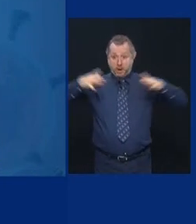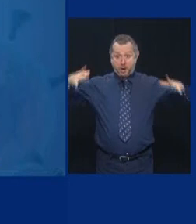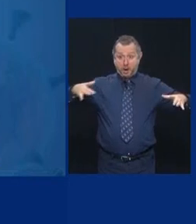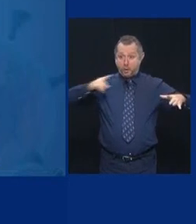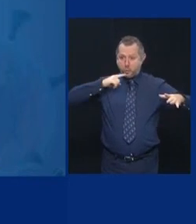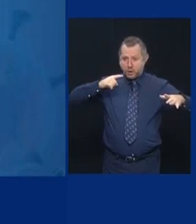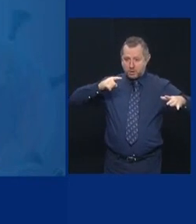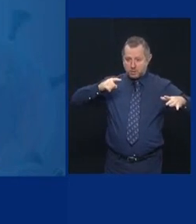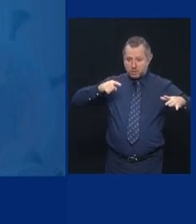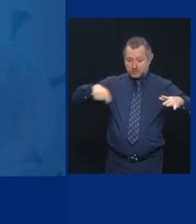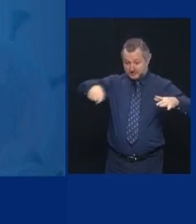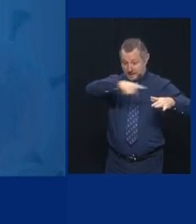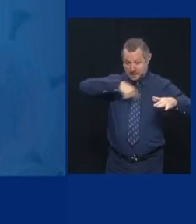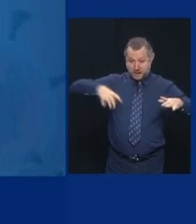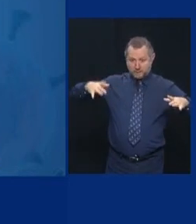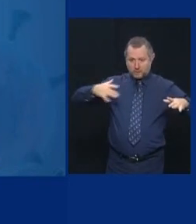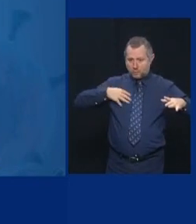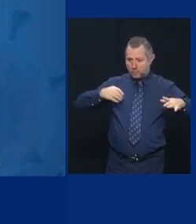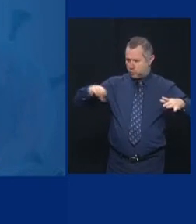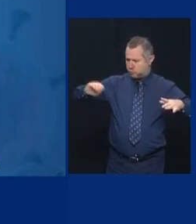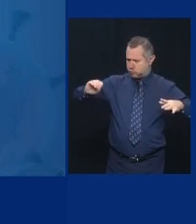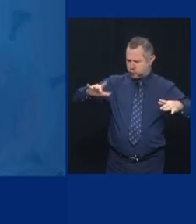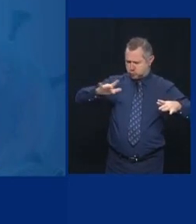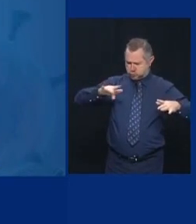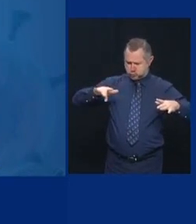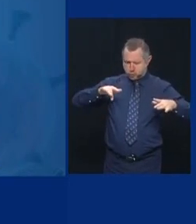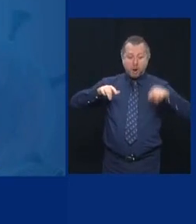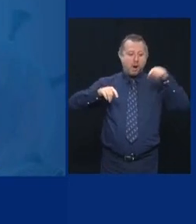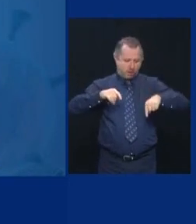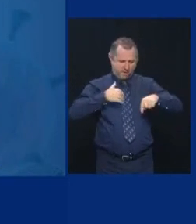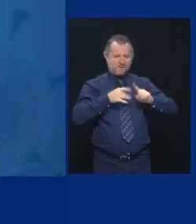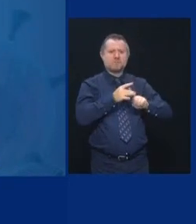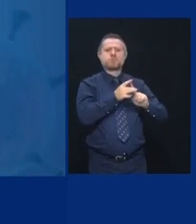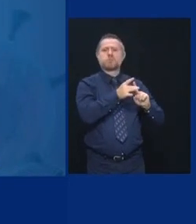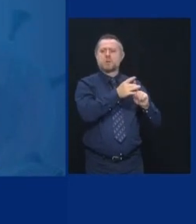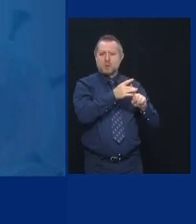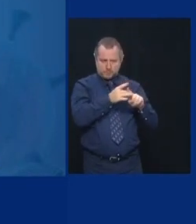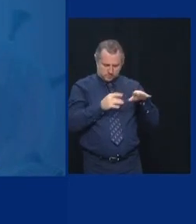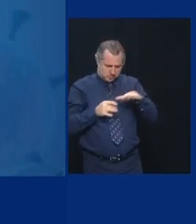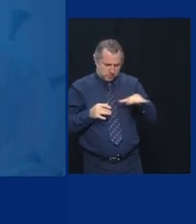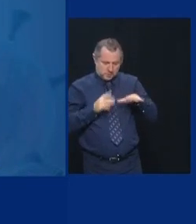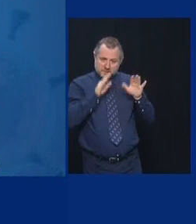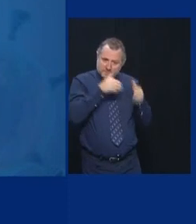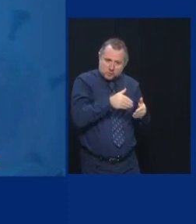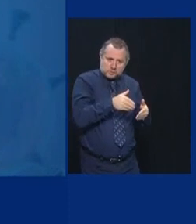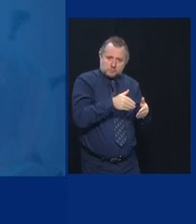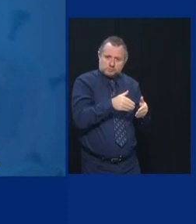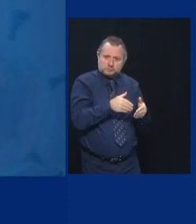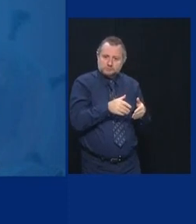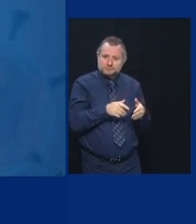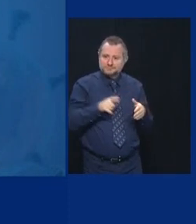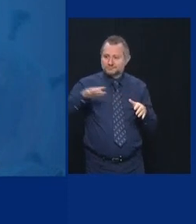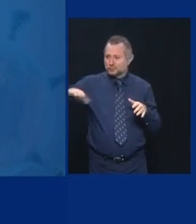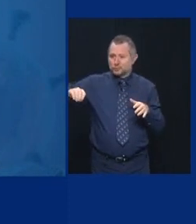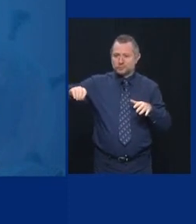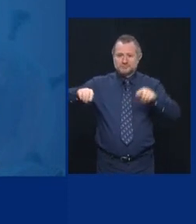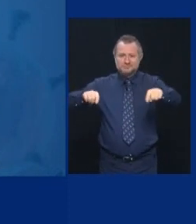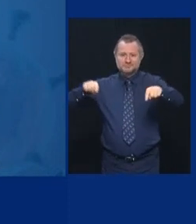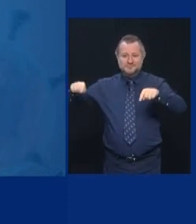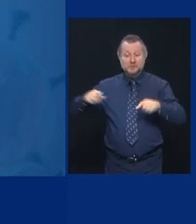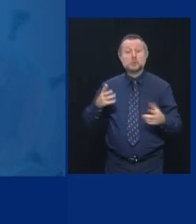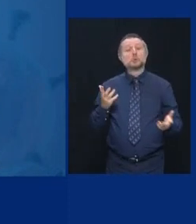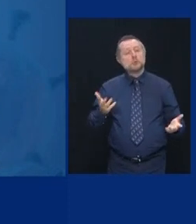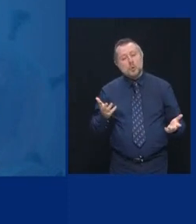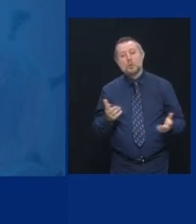rate in certain communities, don't include those infection rates. So the zip codes as a